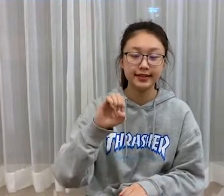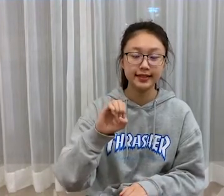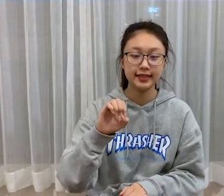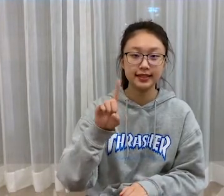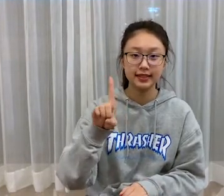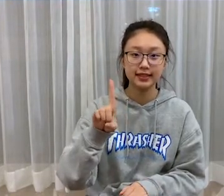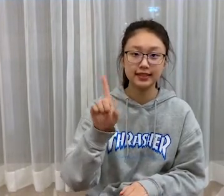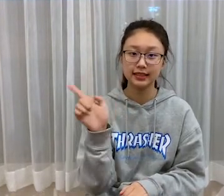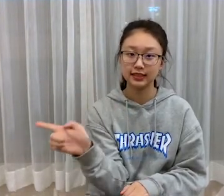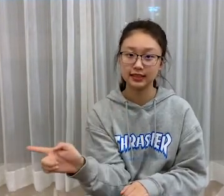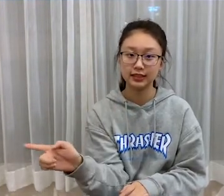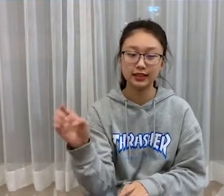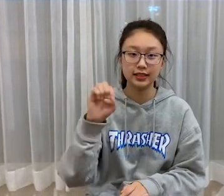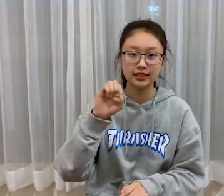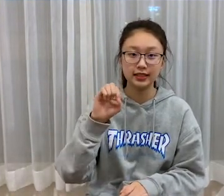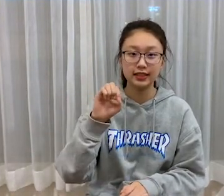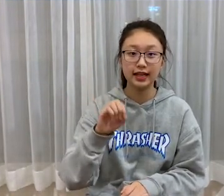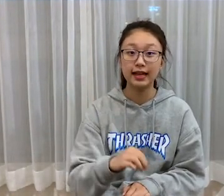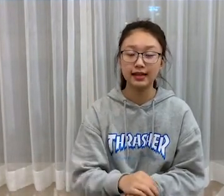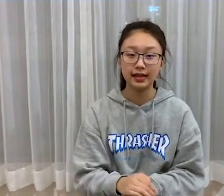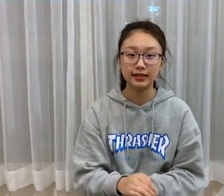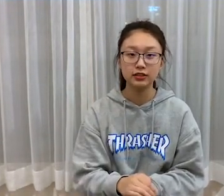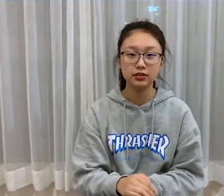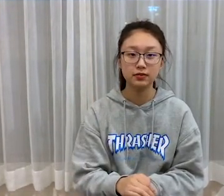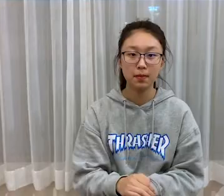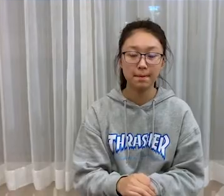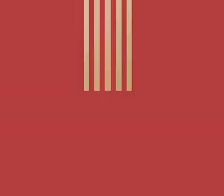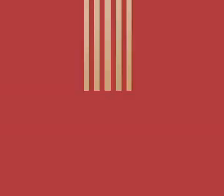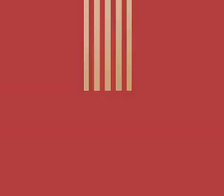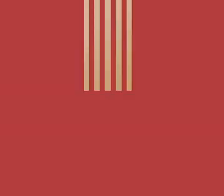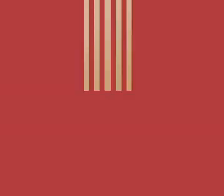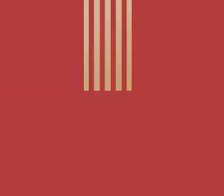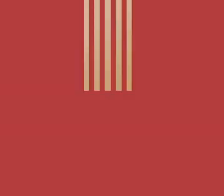and then bian, a verb to say I'm doing something while doing something.